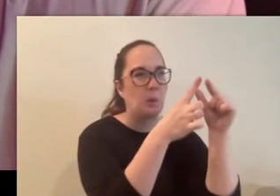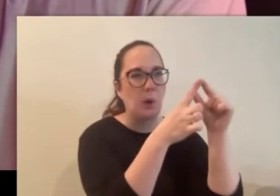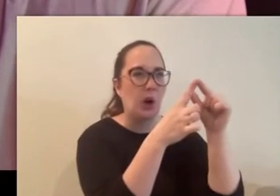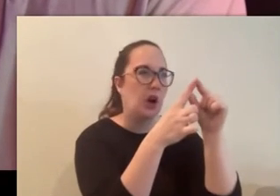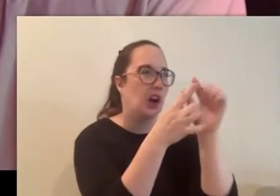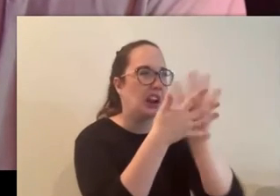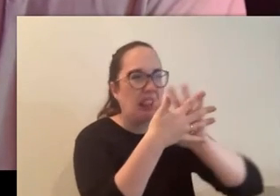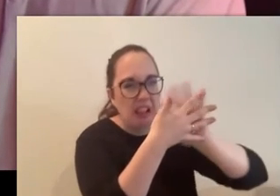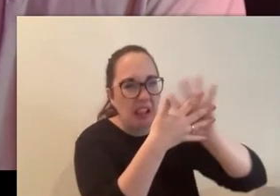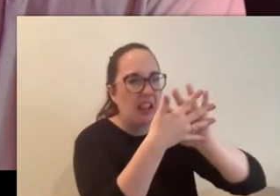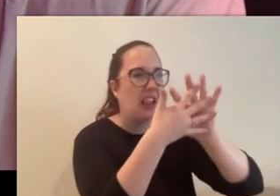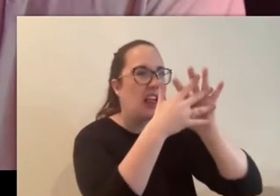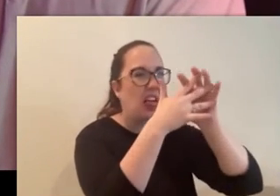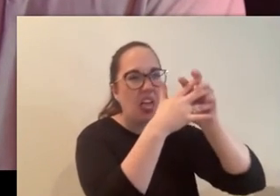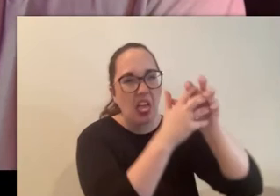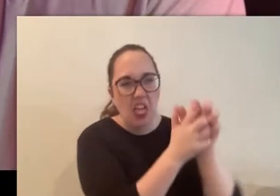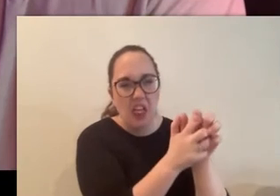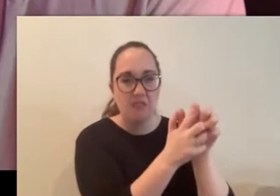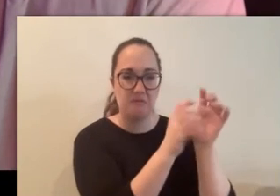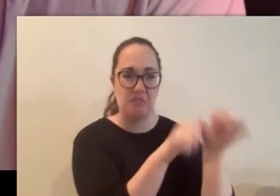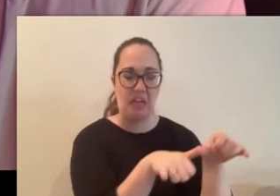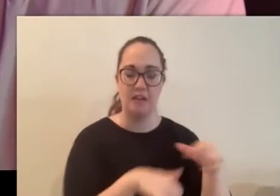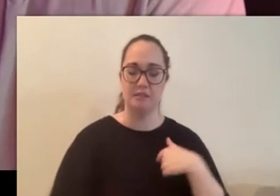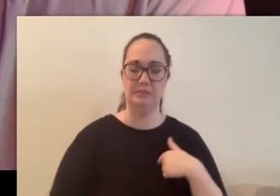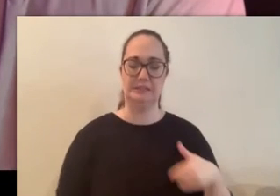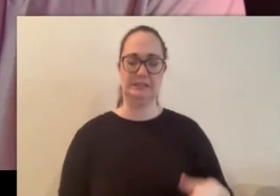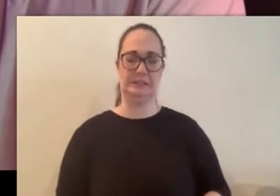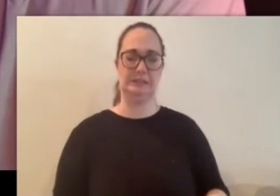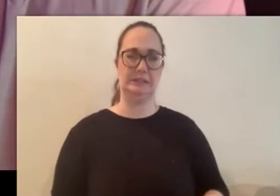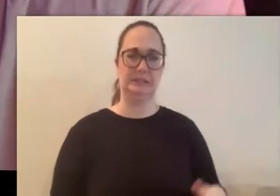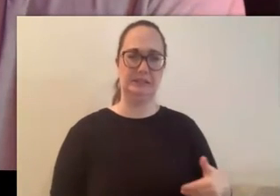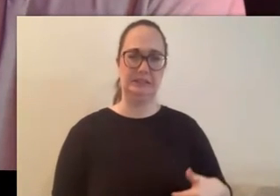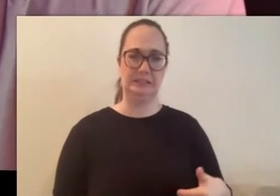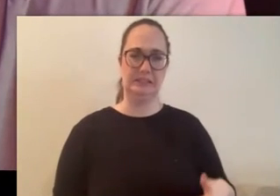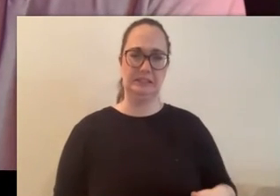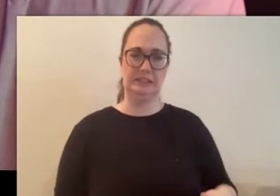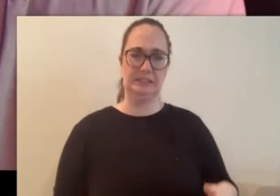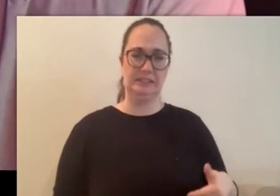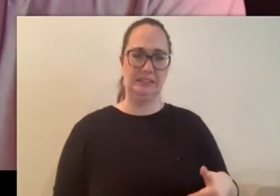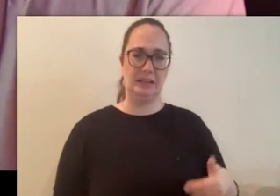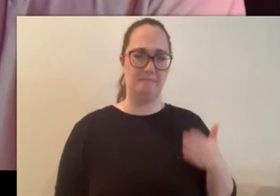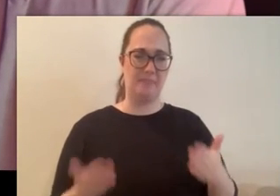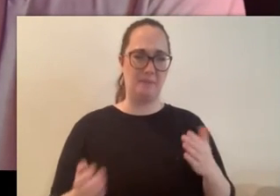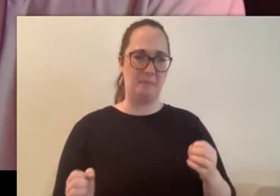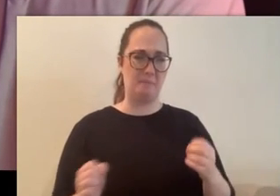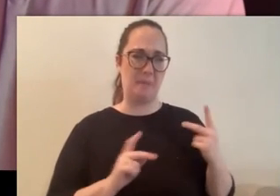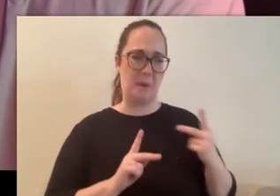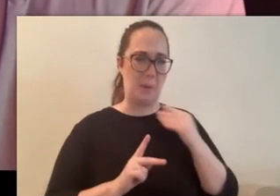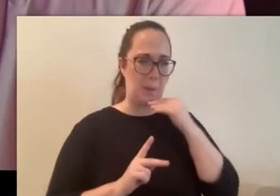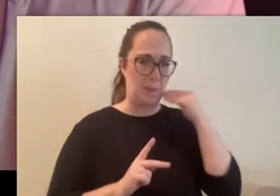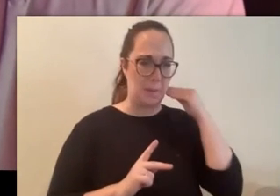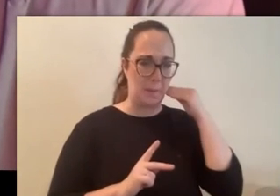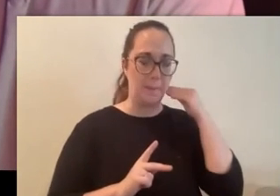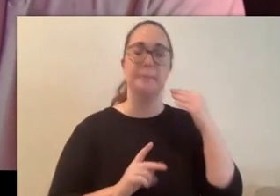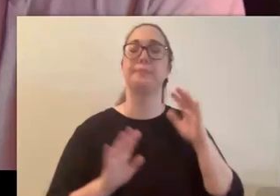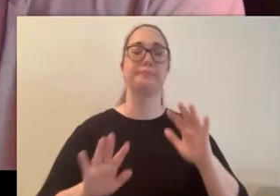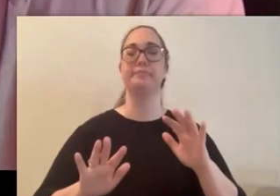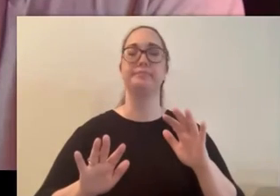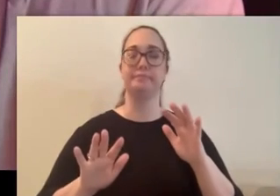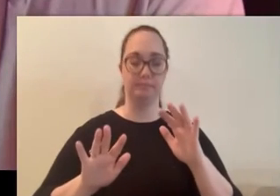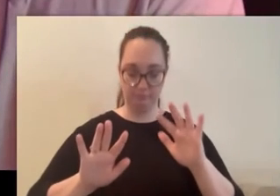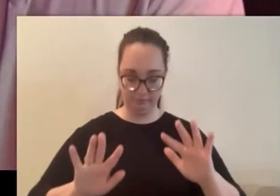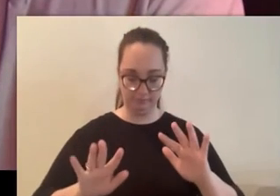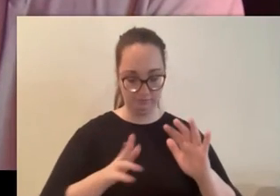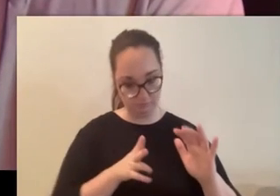my gut was screaming for me to turn back dude just go take the left finish this trail